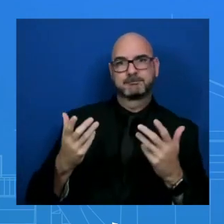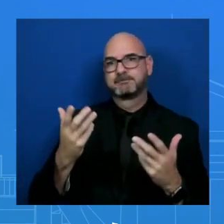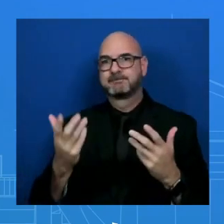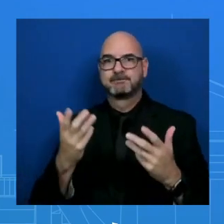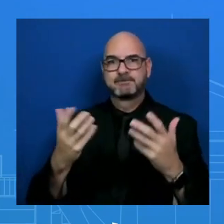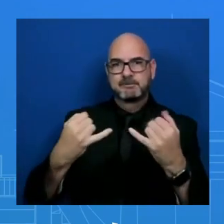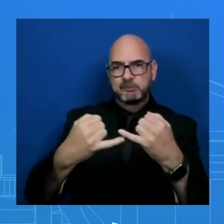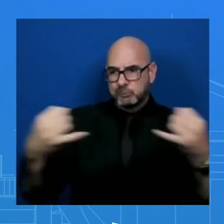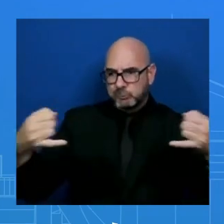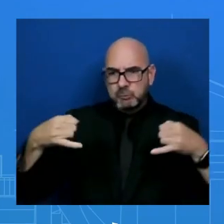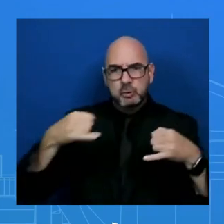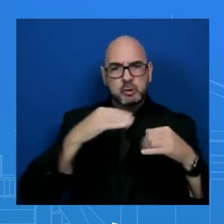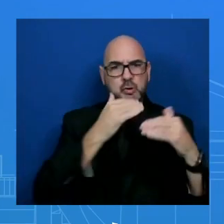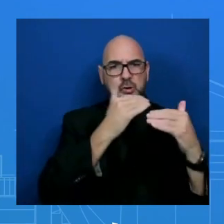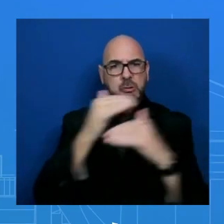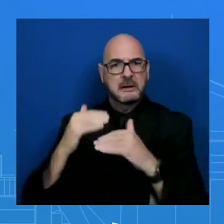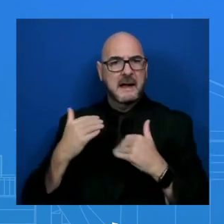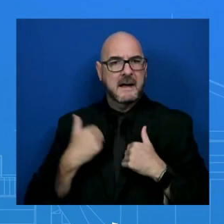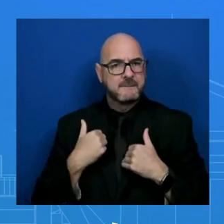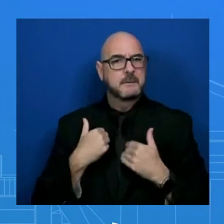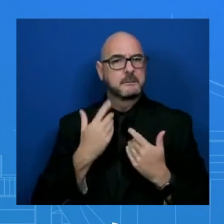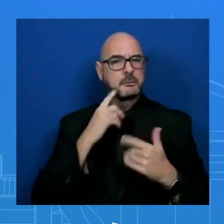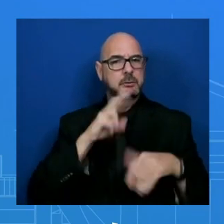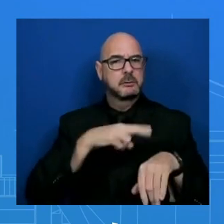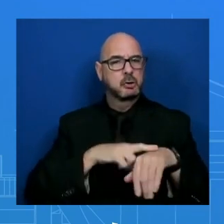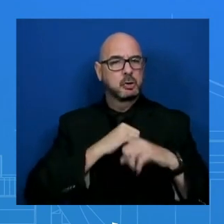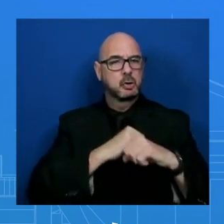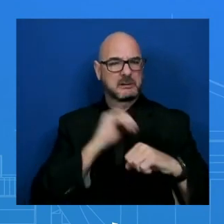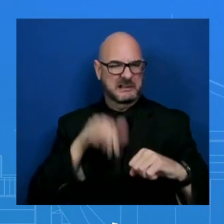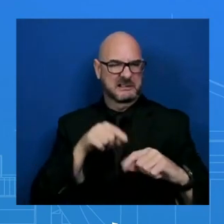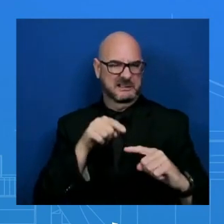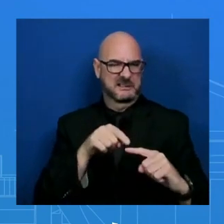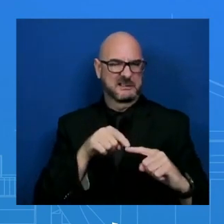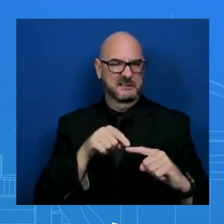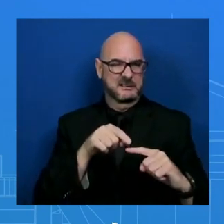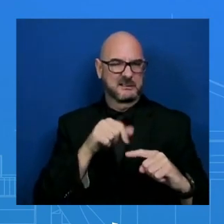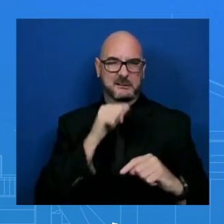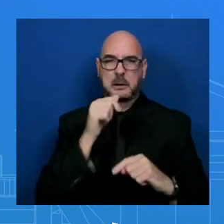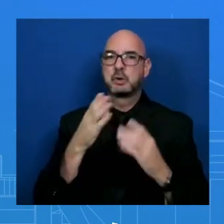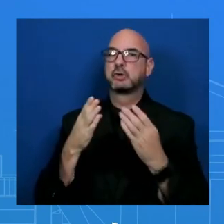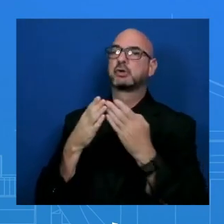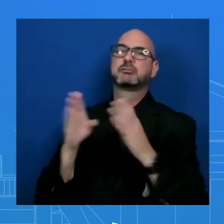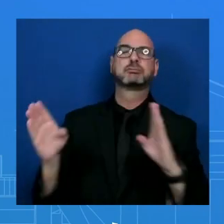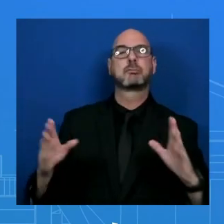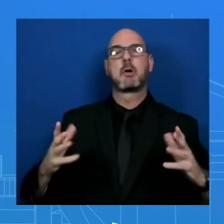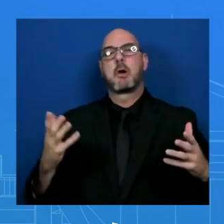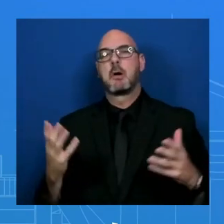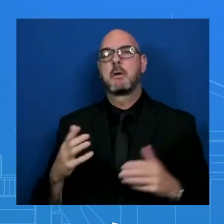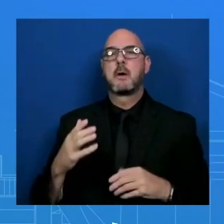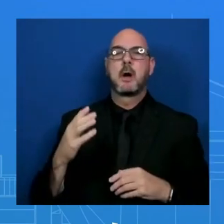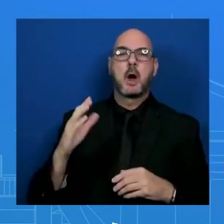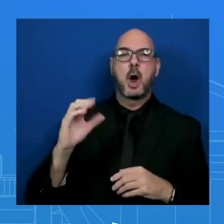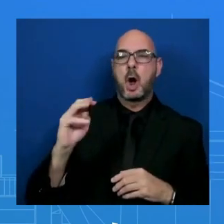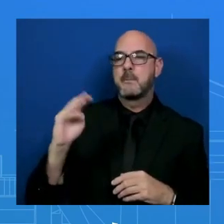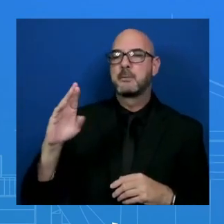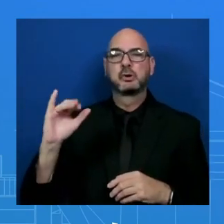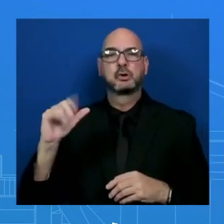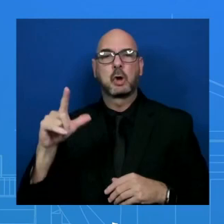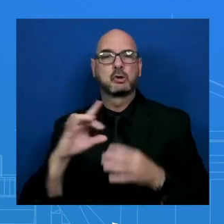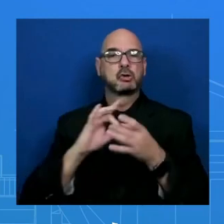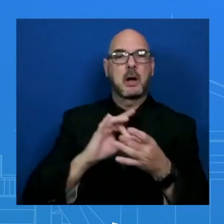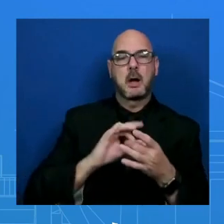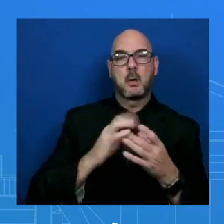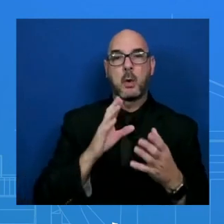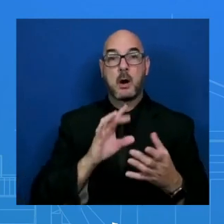security concerns, not on the broader question of commercial decoupling. That is where our emphasis has been. That's where it's going to continue,